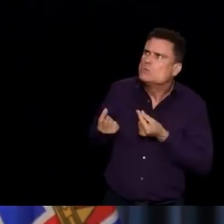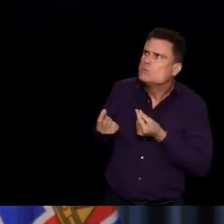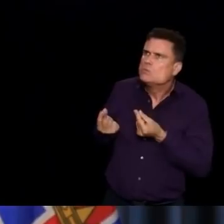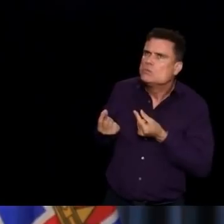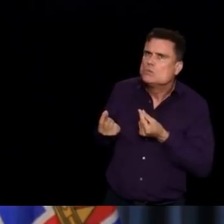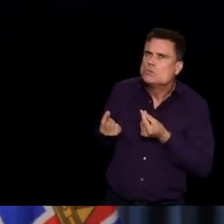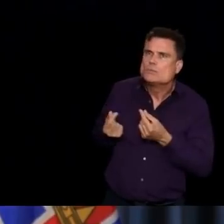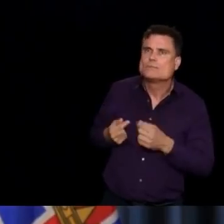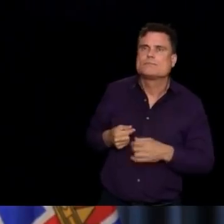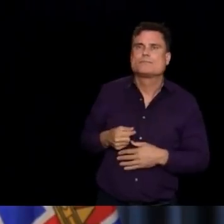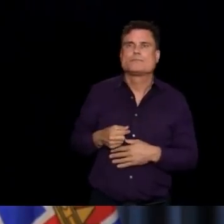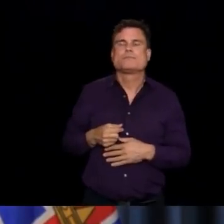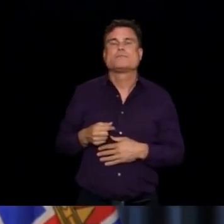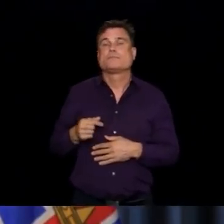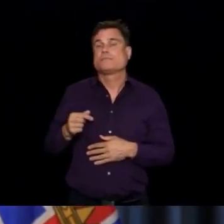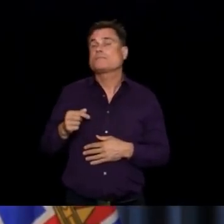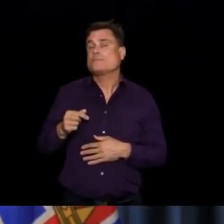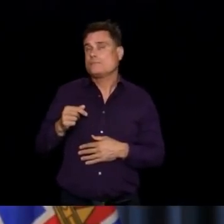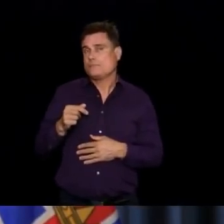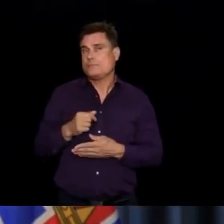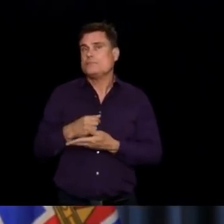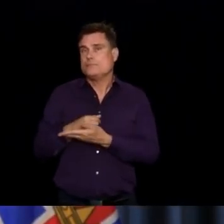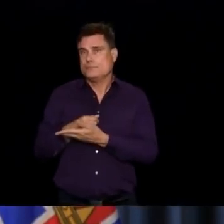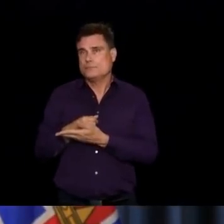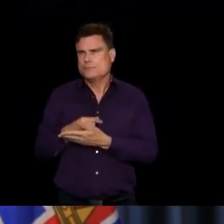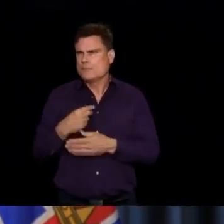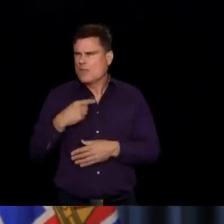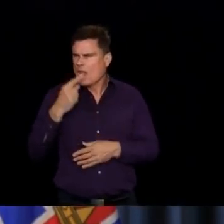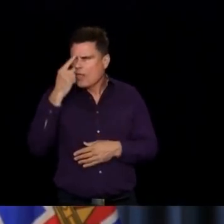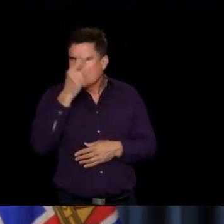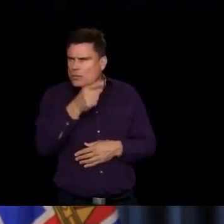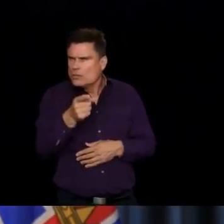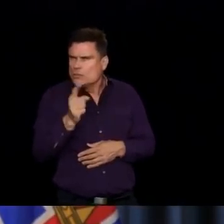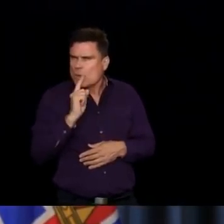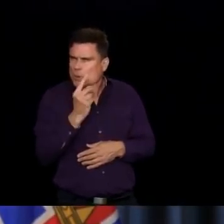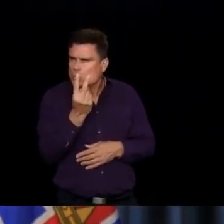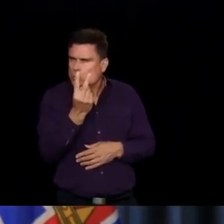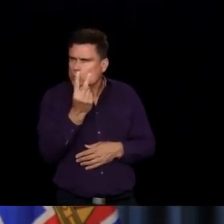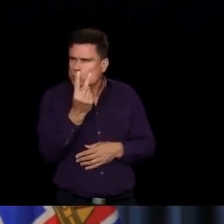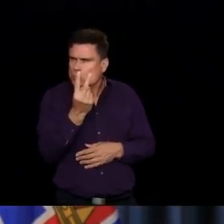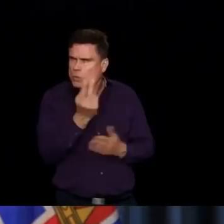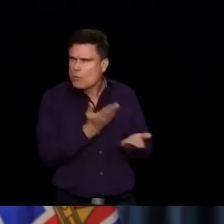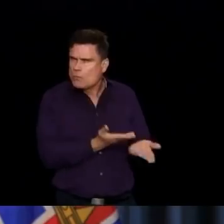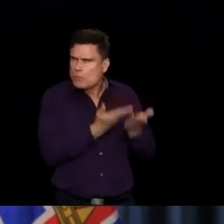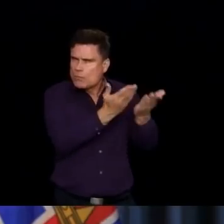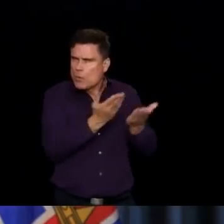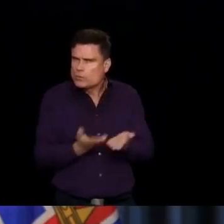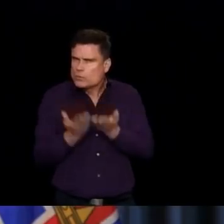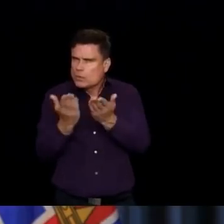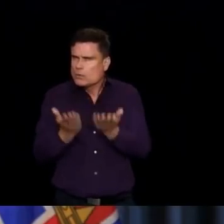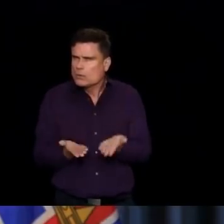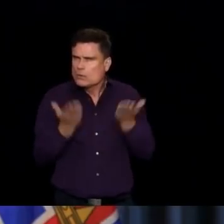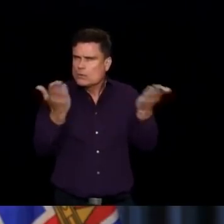sets of proposals, obviously. One is a single site proposal where there was a lifting up of